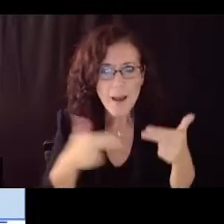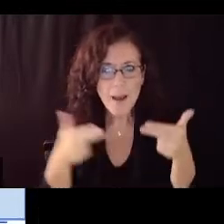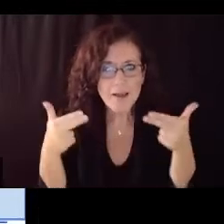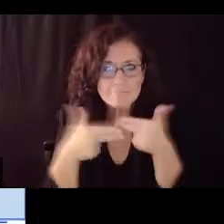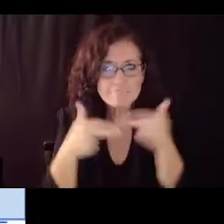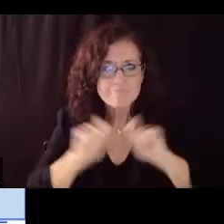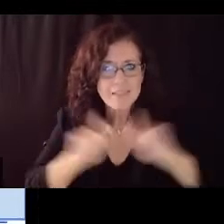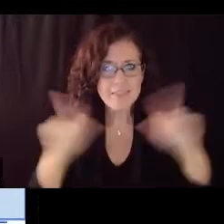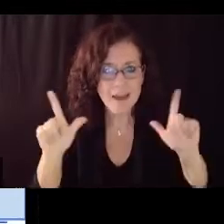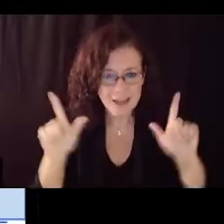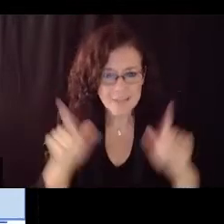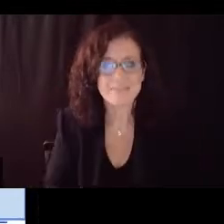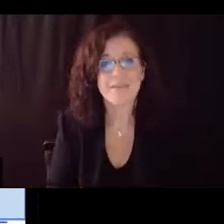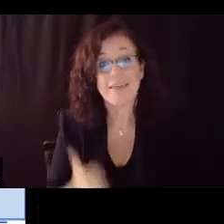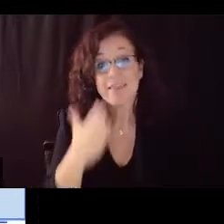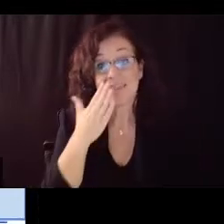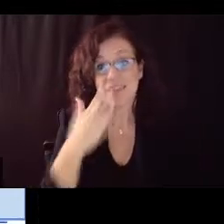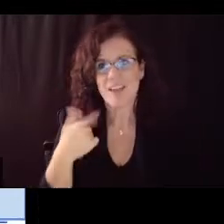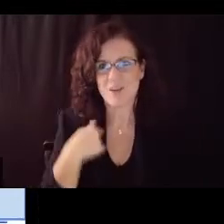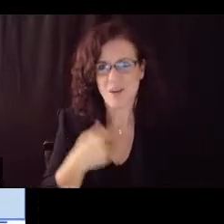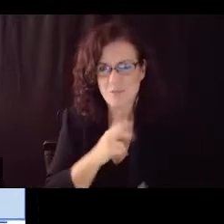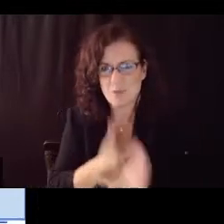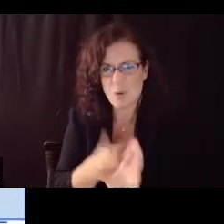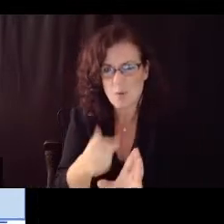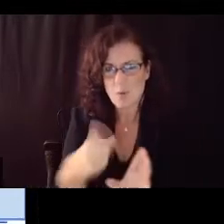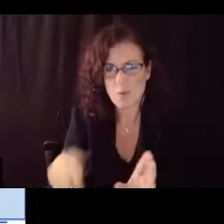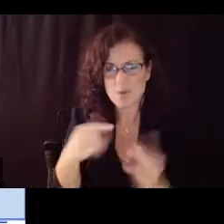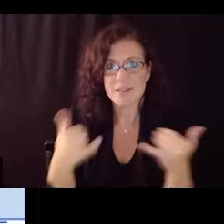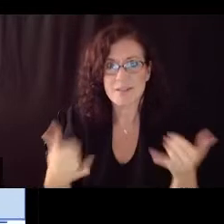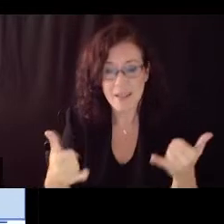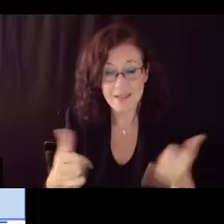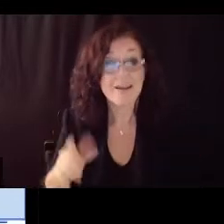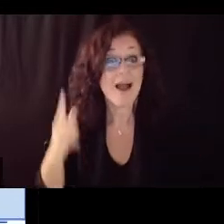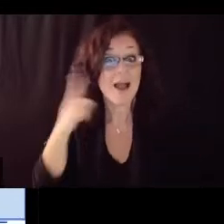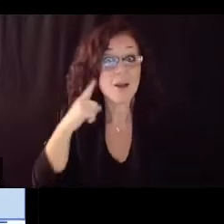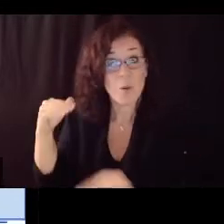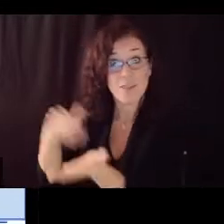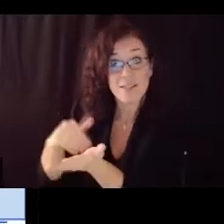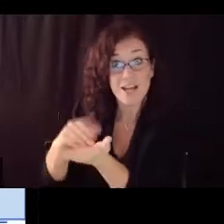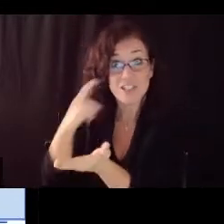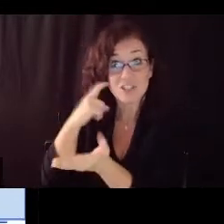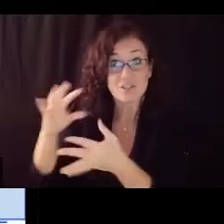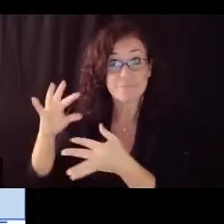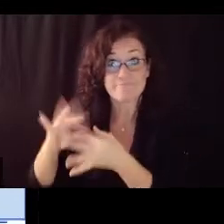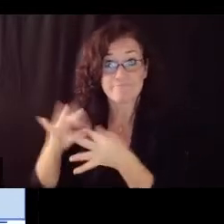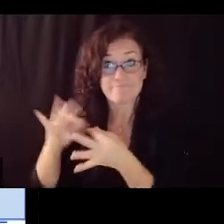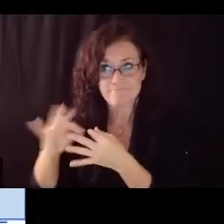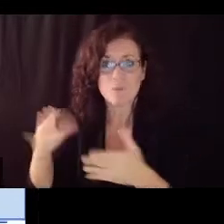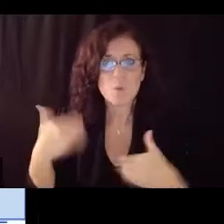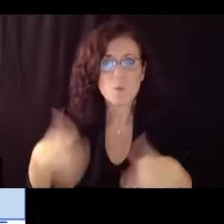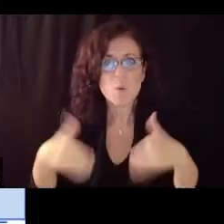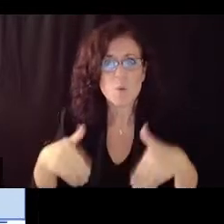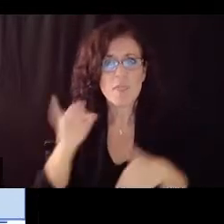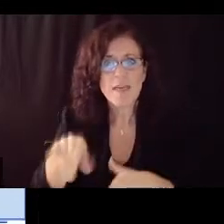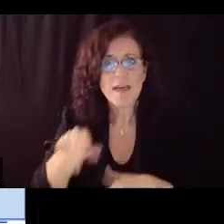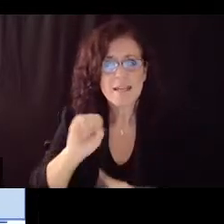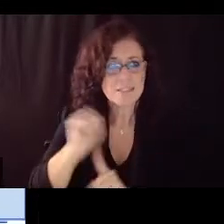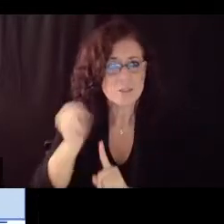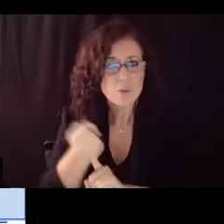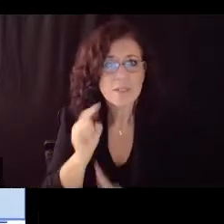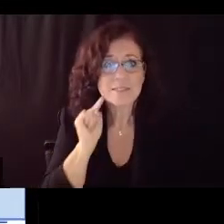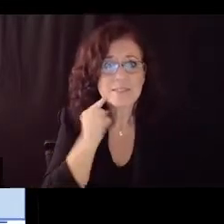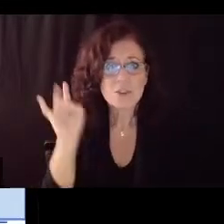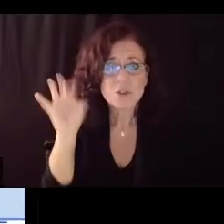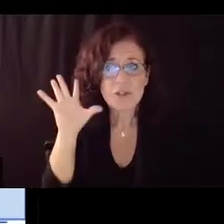again today I I know we just heard from Dr Fitzgibbons about the seriousness of the situation